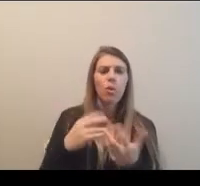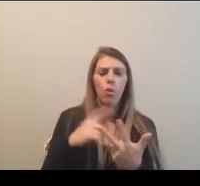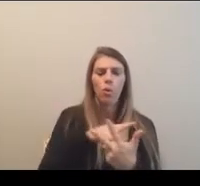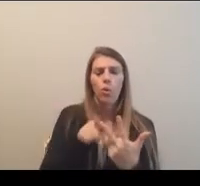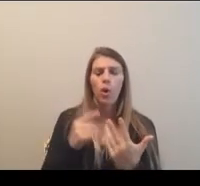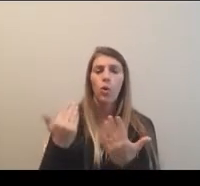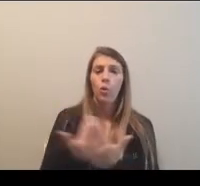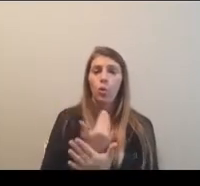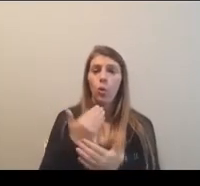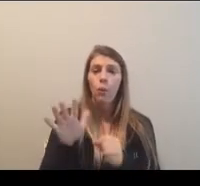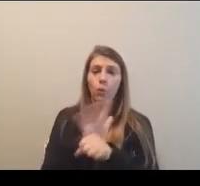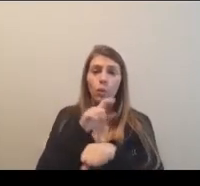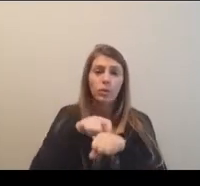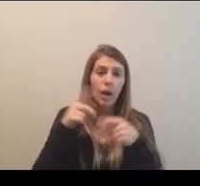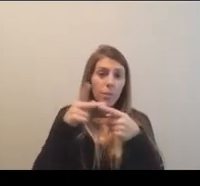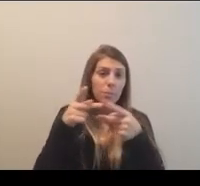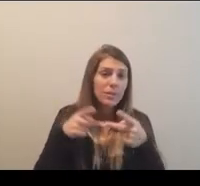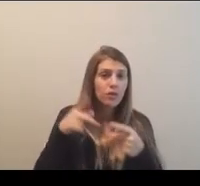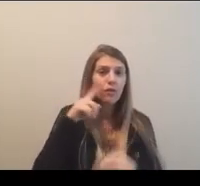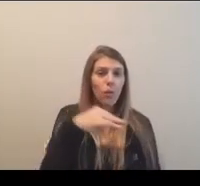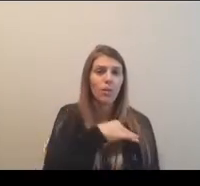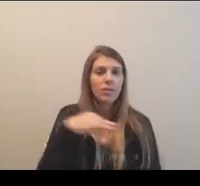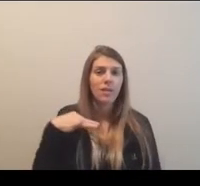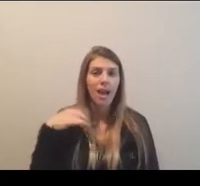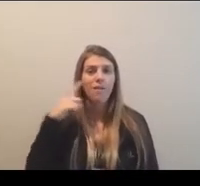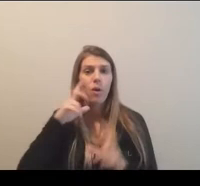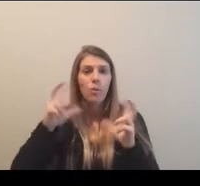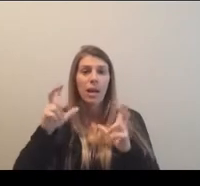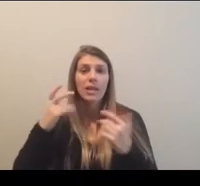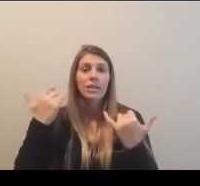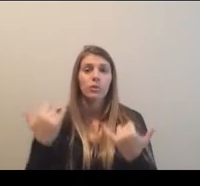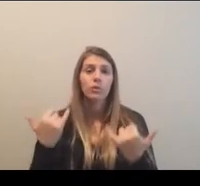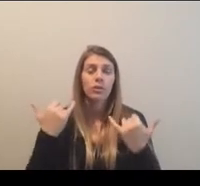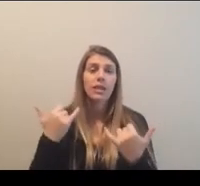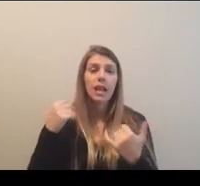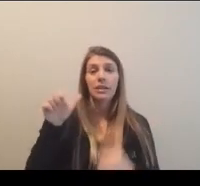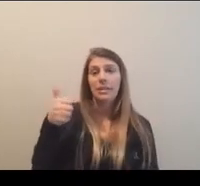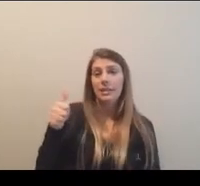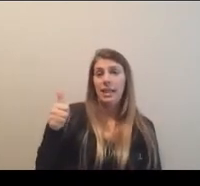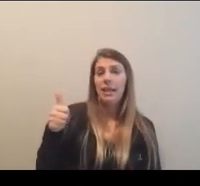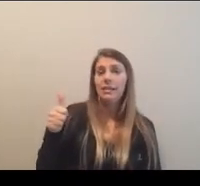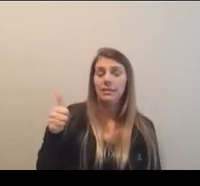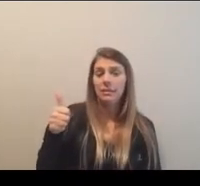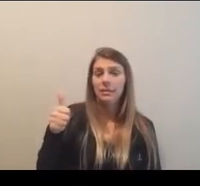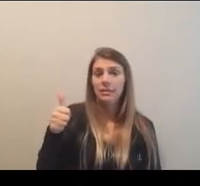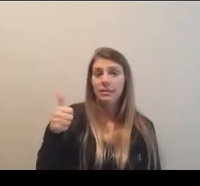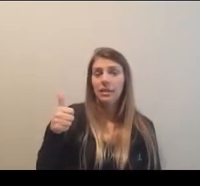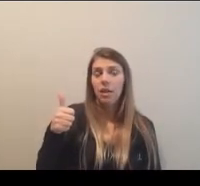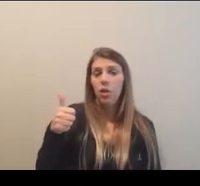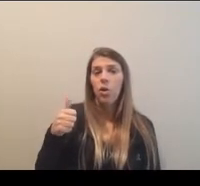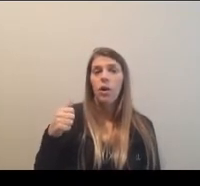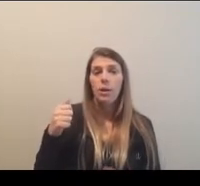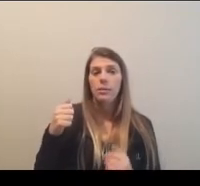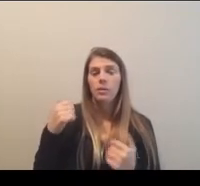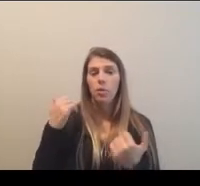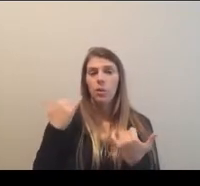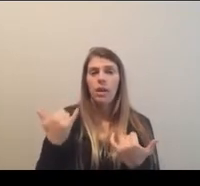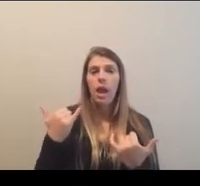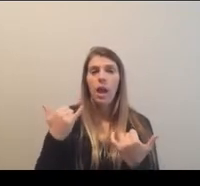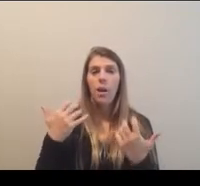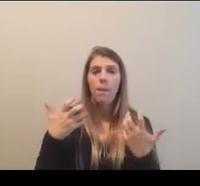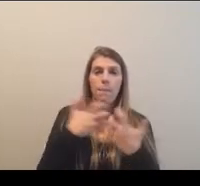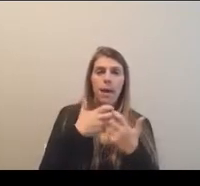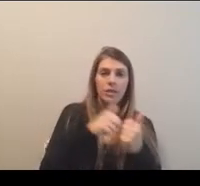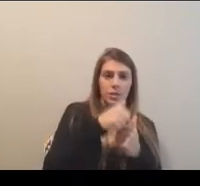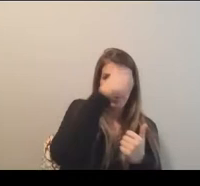positions were added to the women's basketball staff, which brings that staff up to 10 matching on a one-for-one basis with the